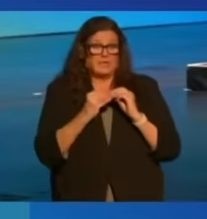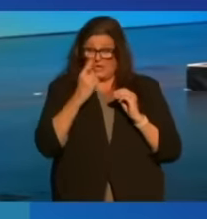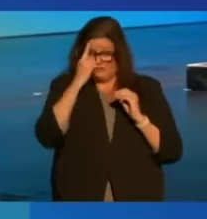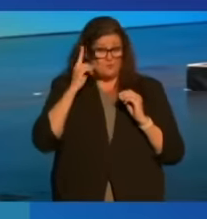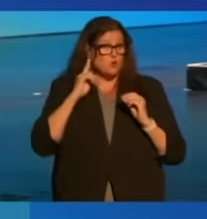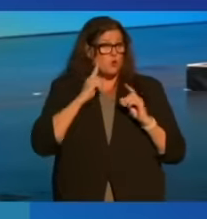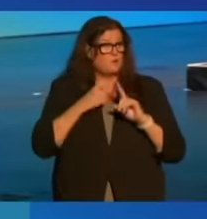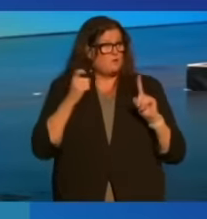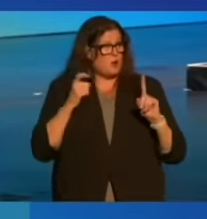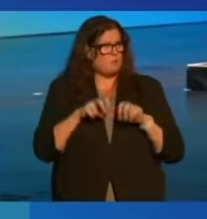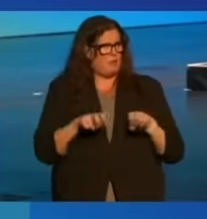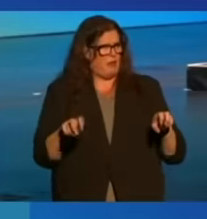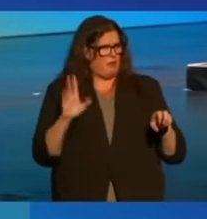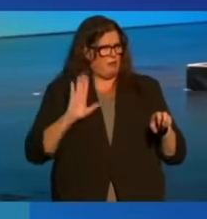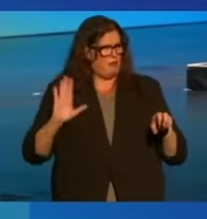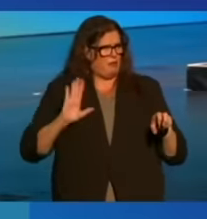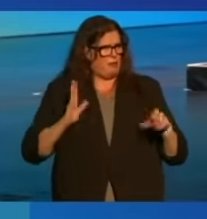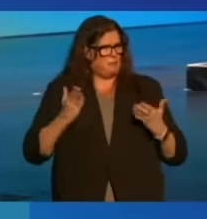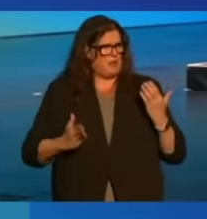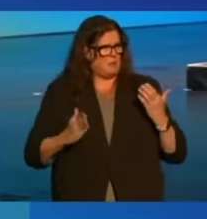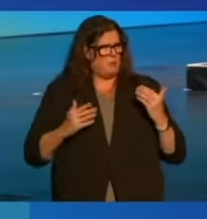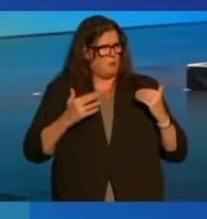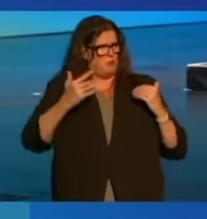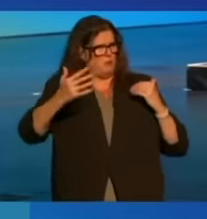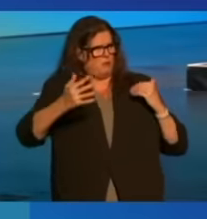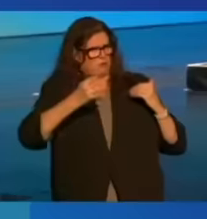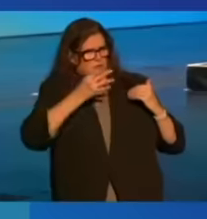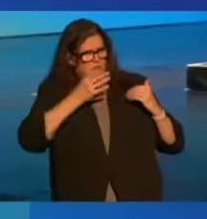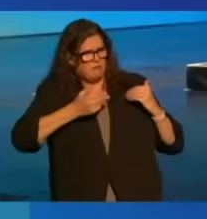already heard that from a panel. Or maybe it's coming up.